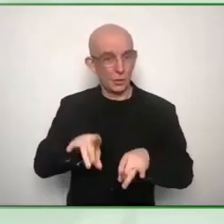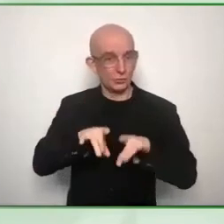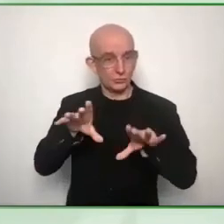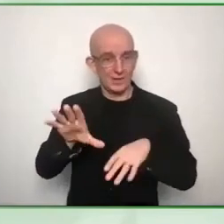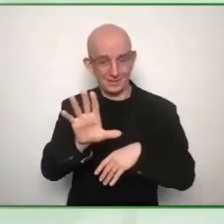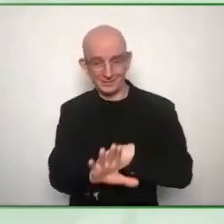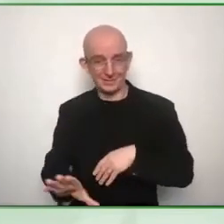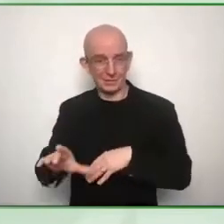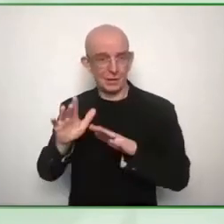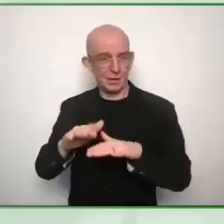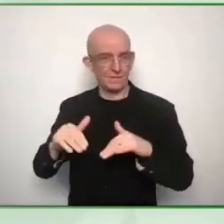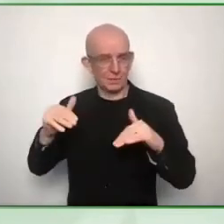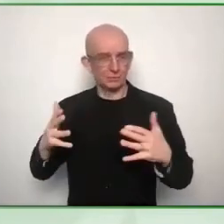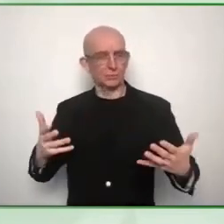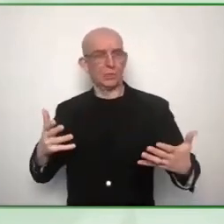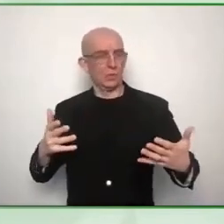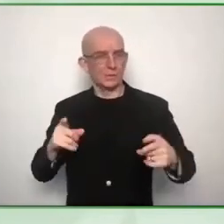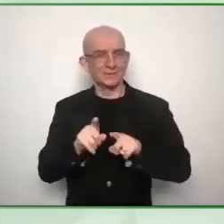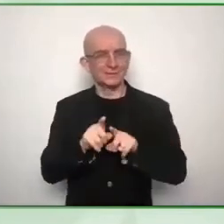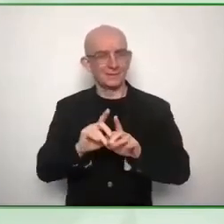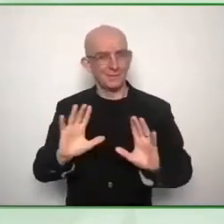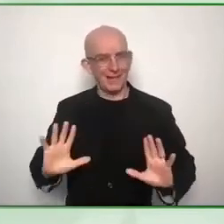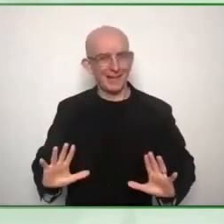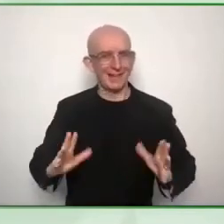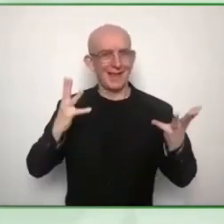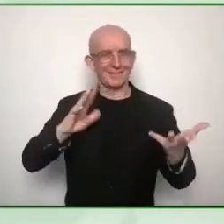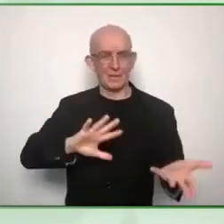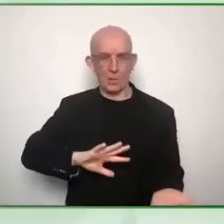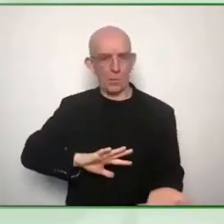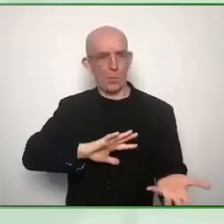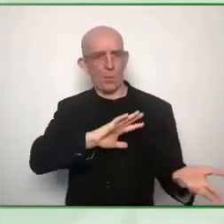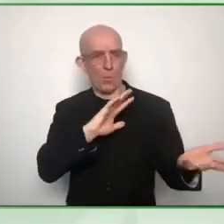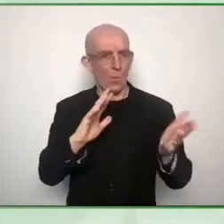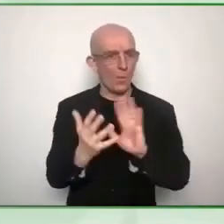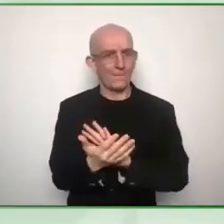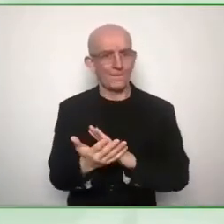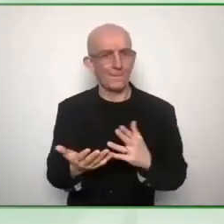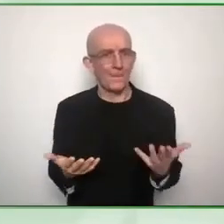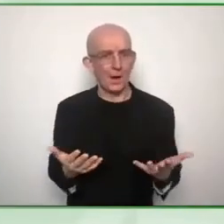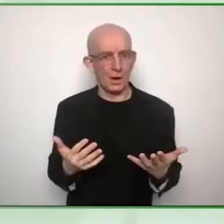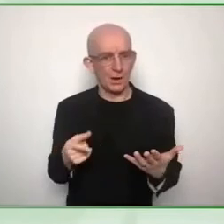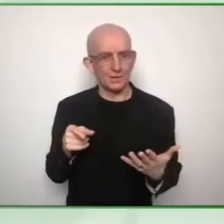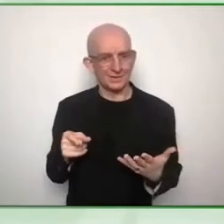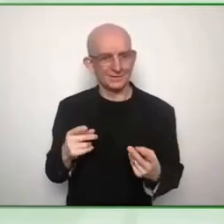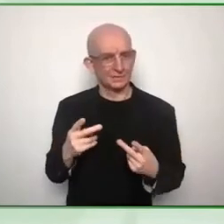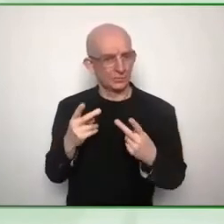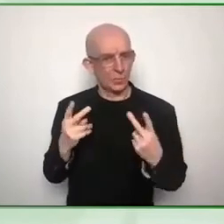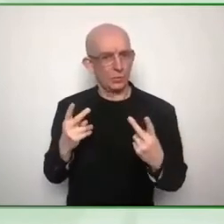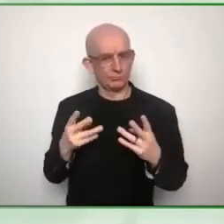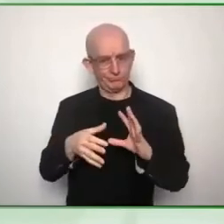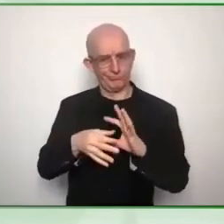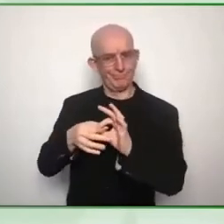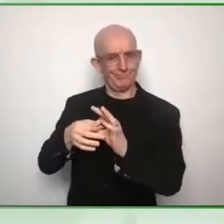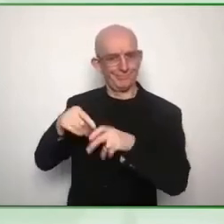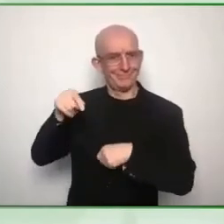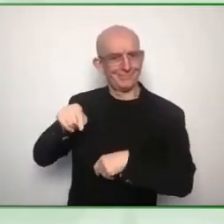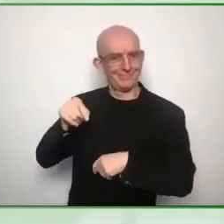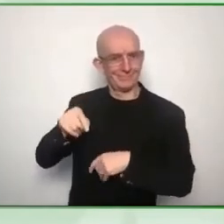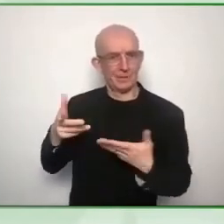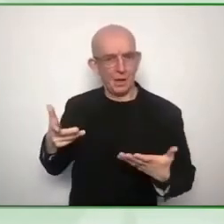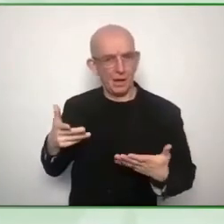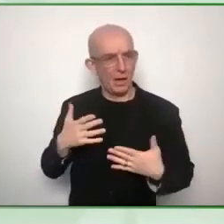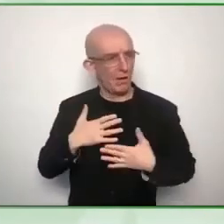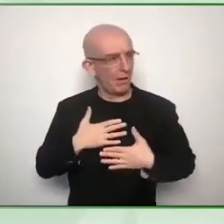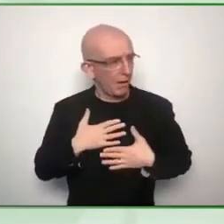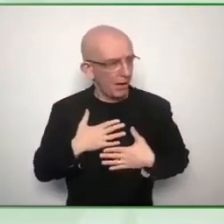private businesses a lot of organizations are finding out about easy read uh and the principles around